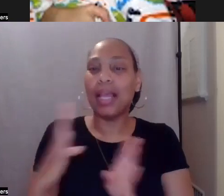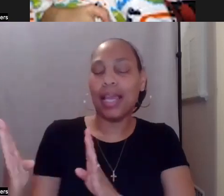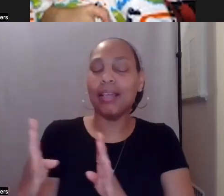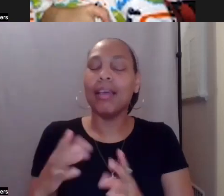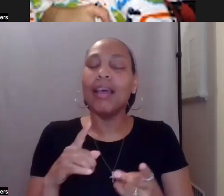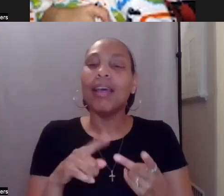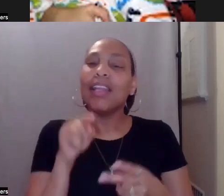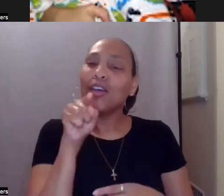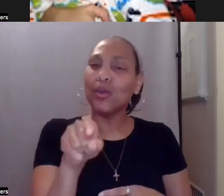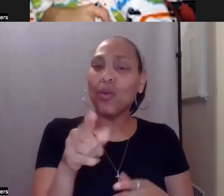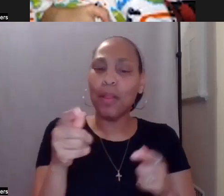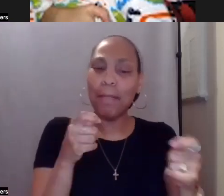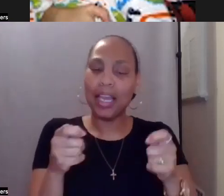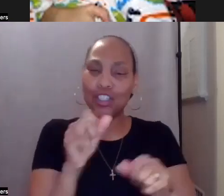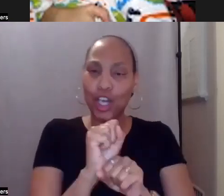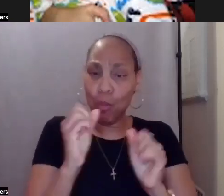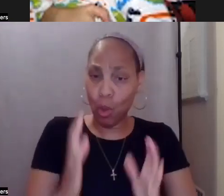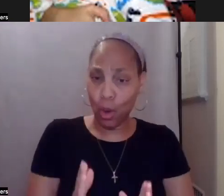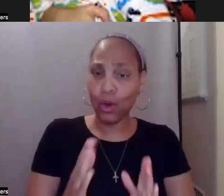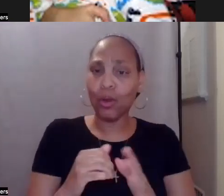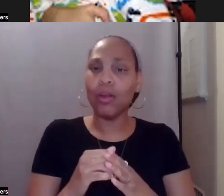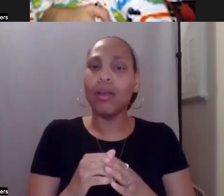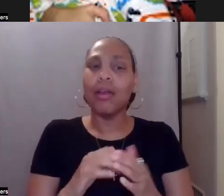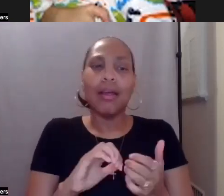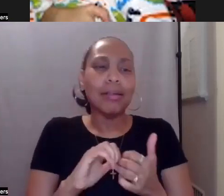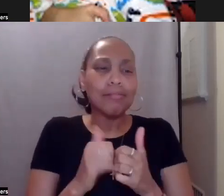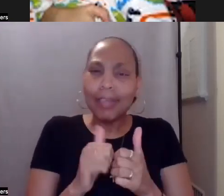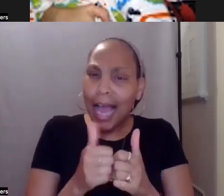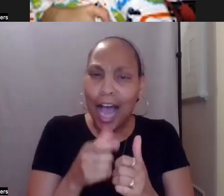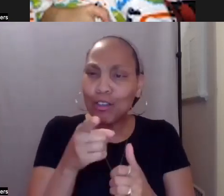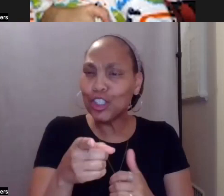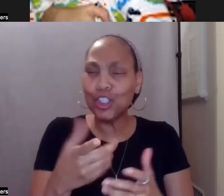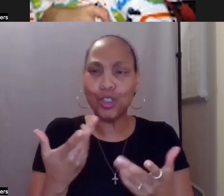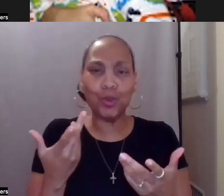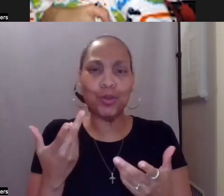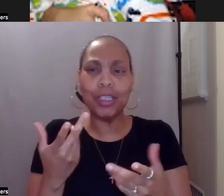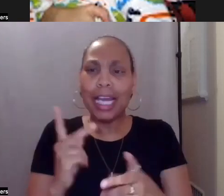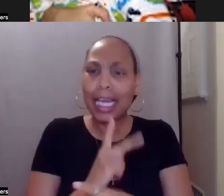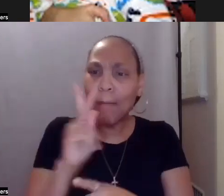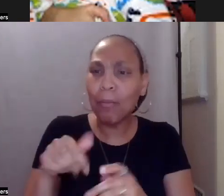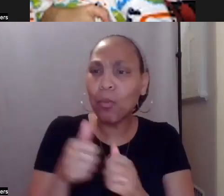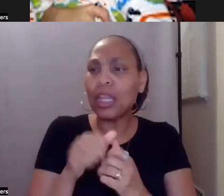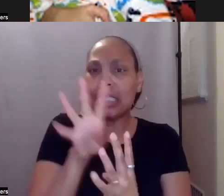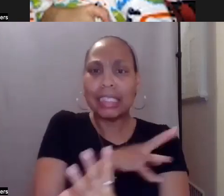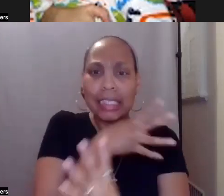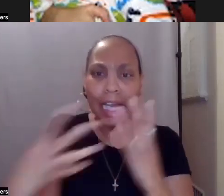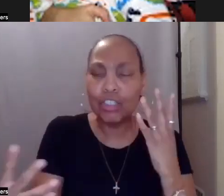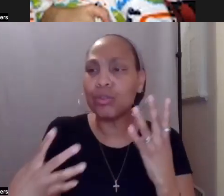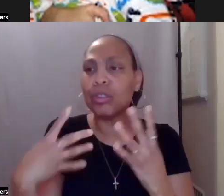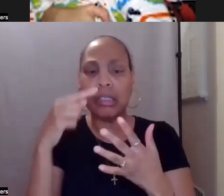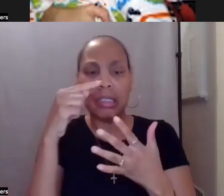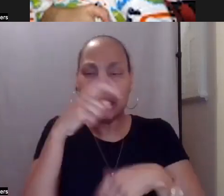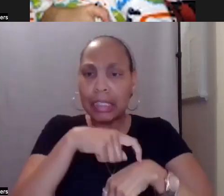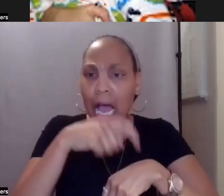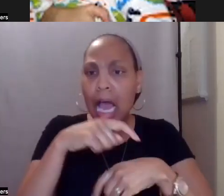employer, um, how do you keep track of his schedule and the hours that are available to him? And I think